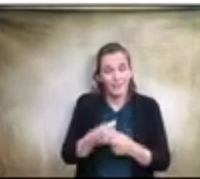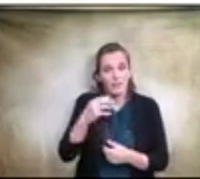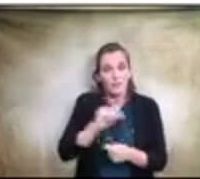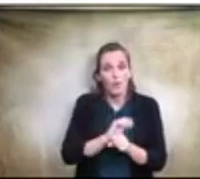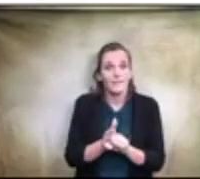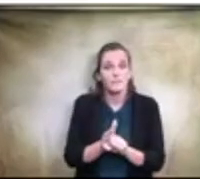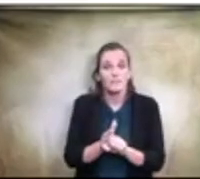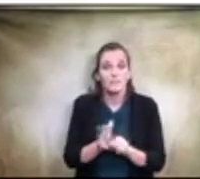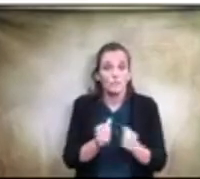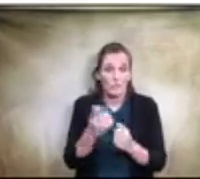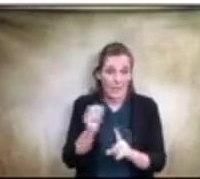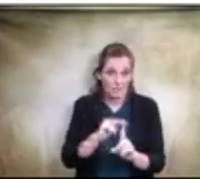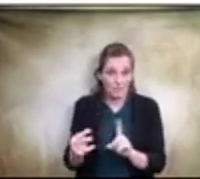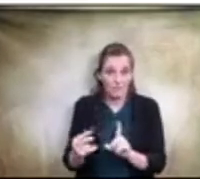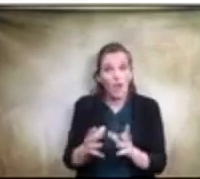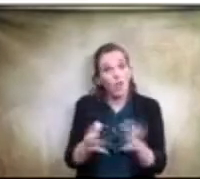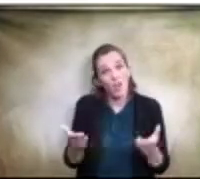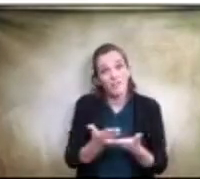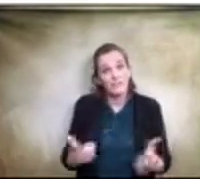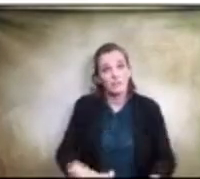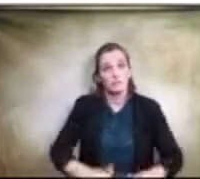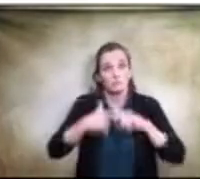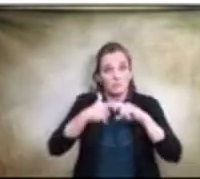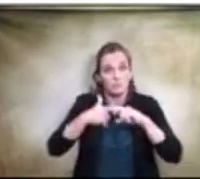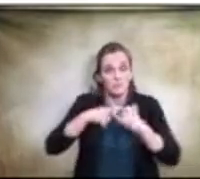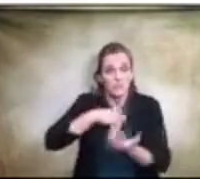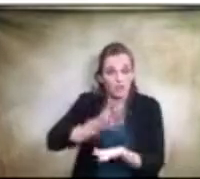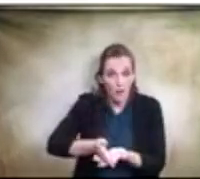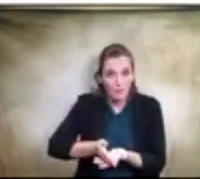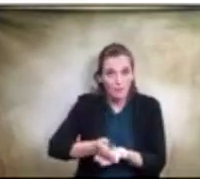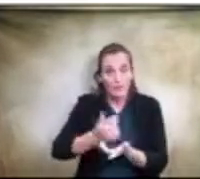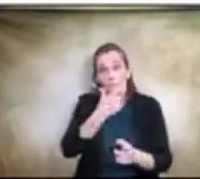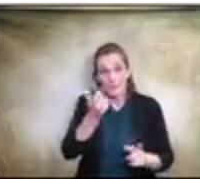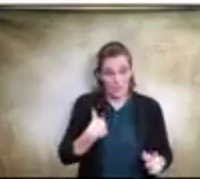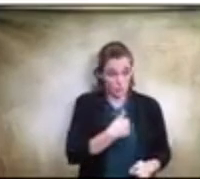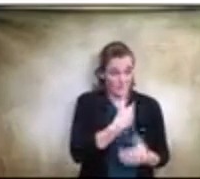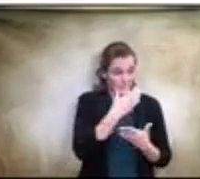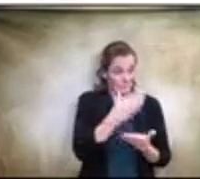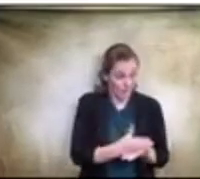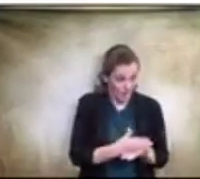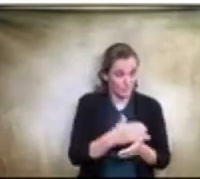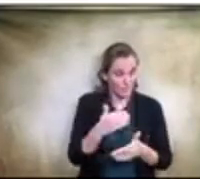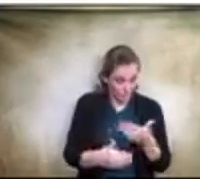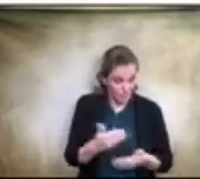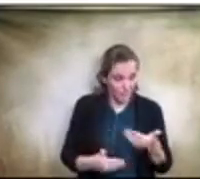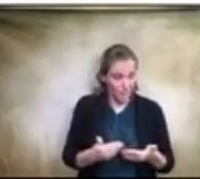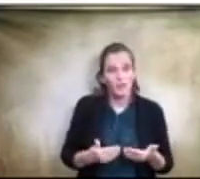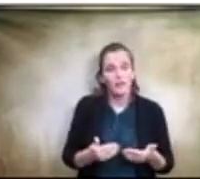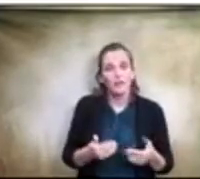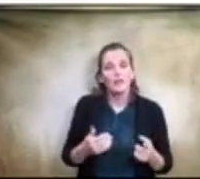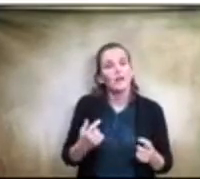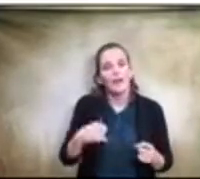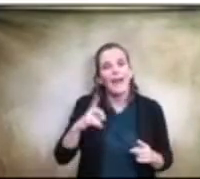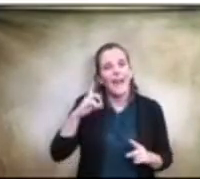things that have actually just stopped. So, uh, just because we stopped and we didn't meet did, you know, I think that, uh, uh, from